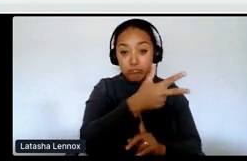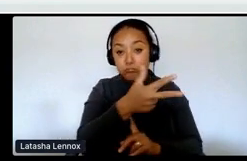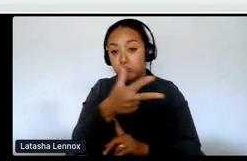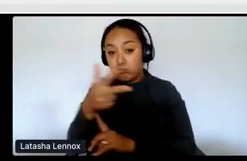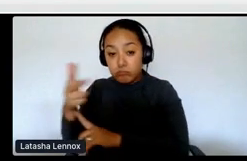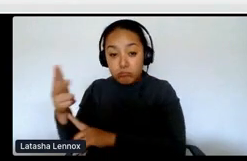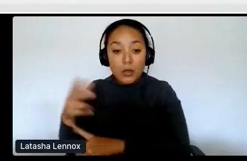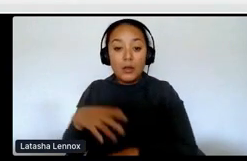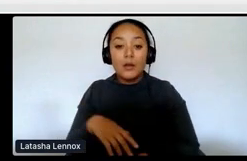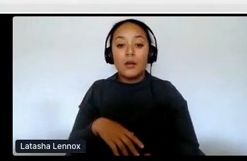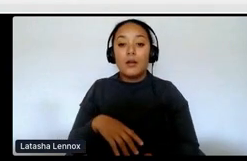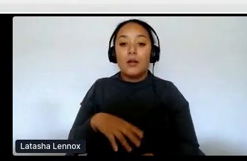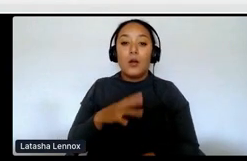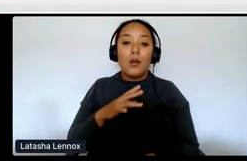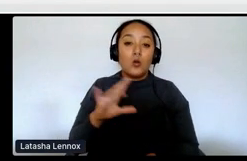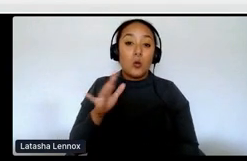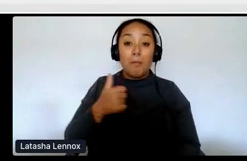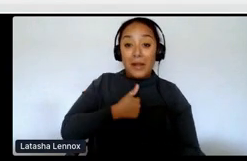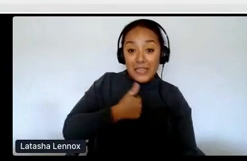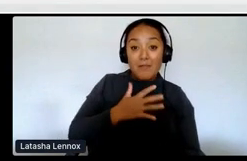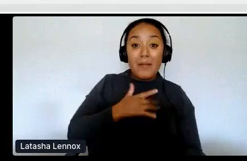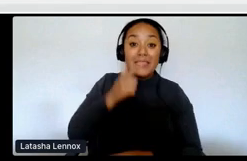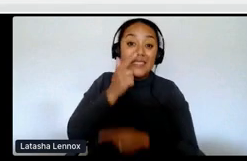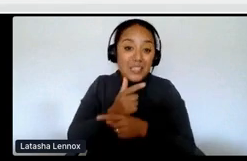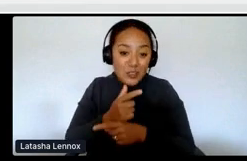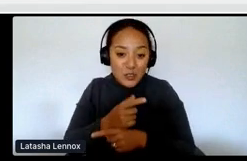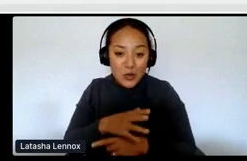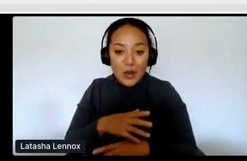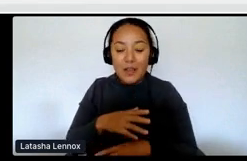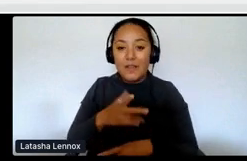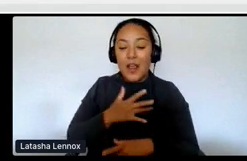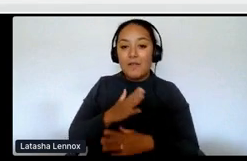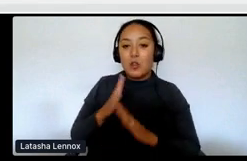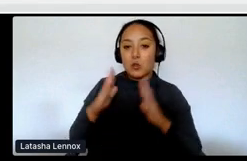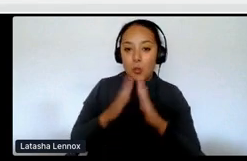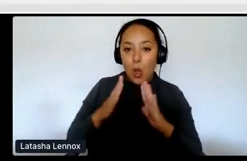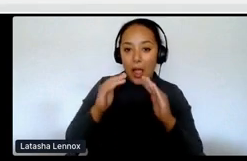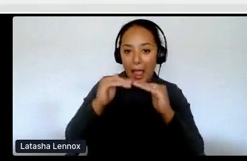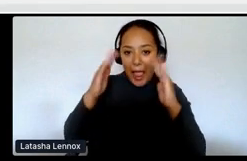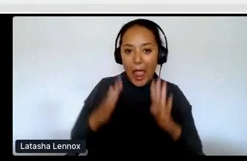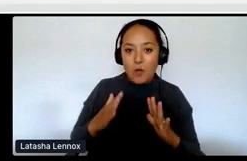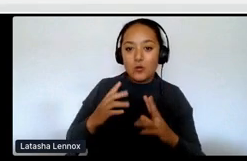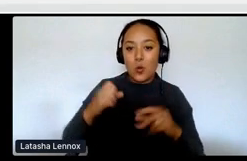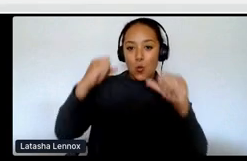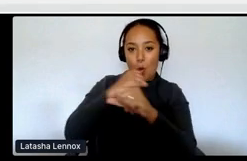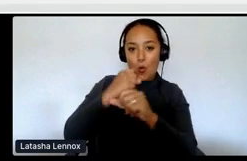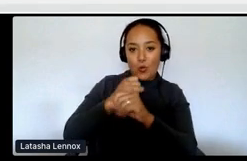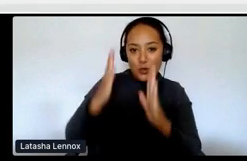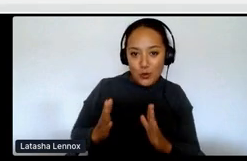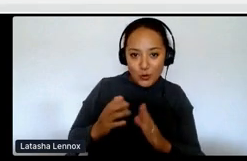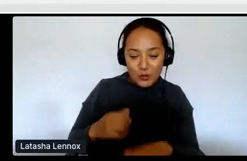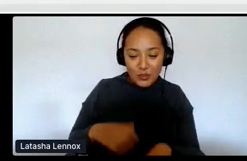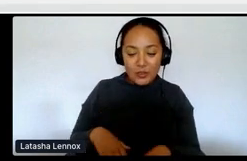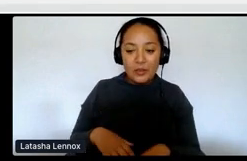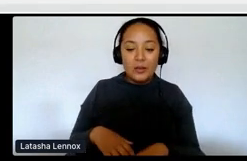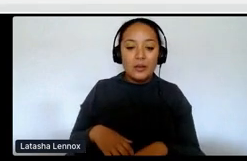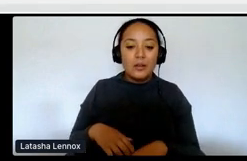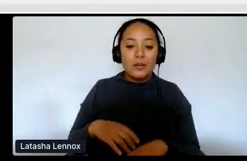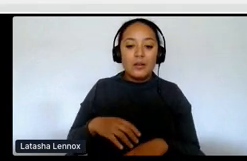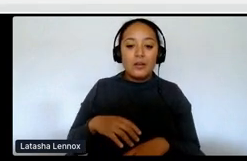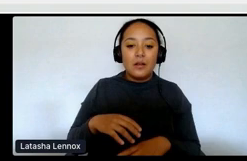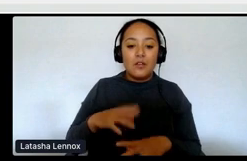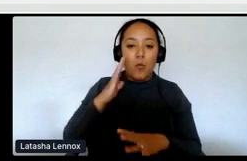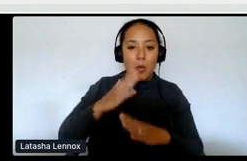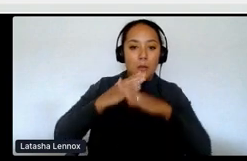with my sisters in Sequetmik territory, the tiny house warriors putting up more solar projects, um, the, that are blocking the Trans Mountain